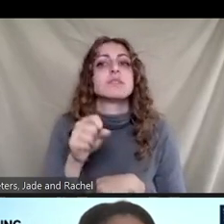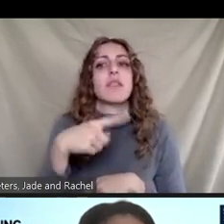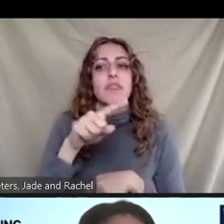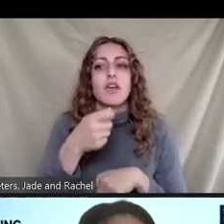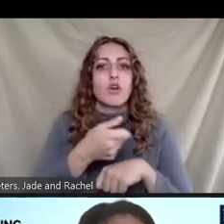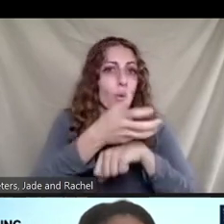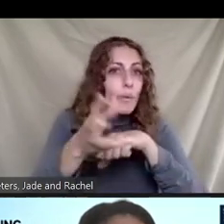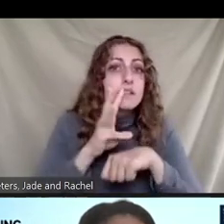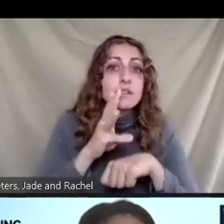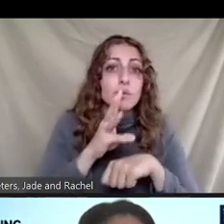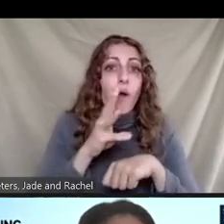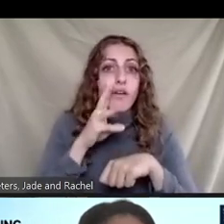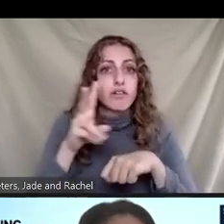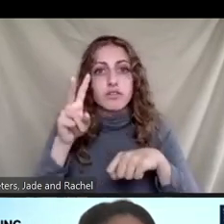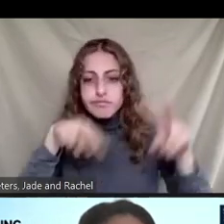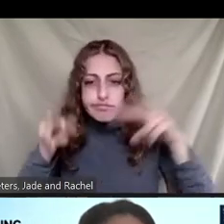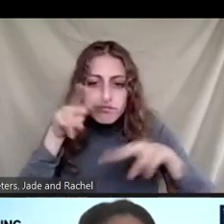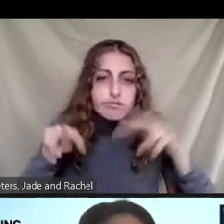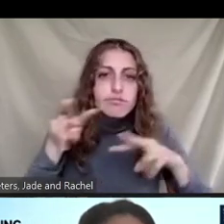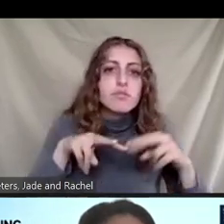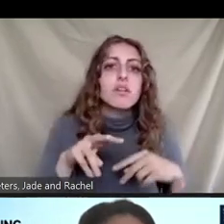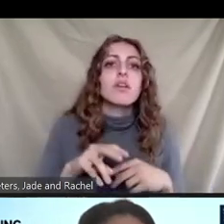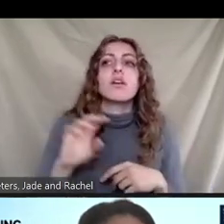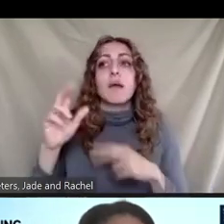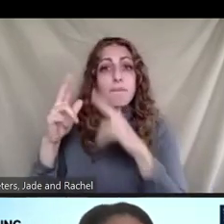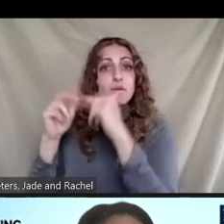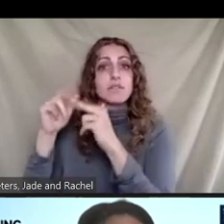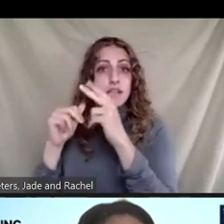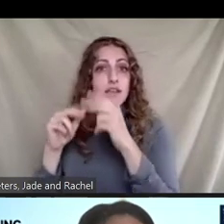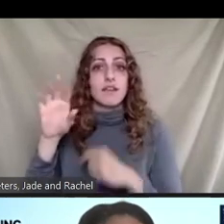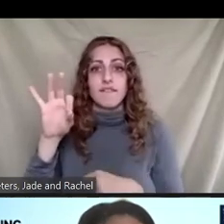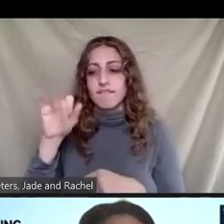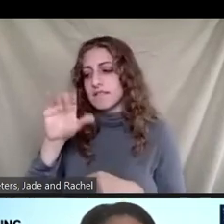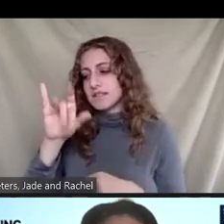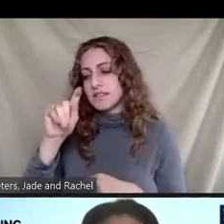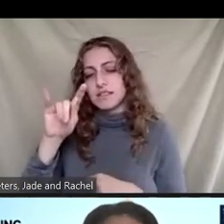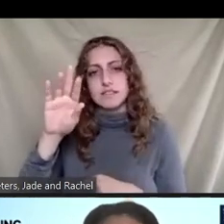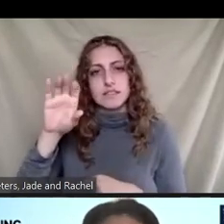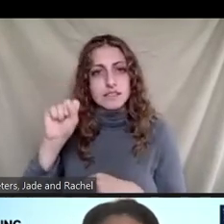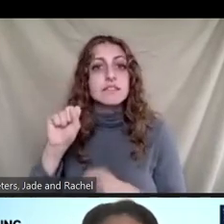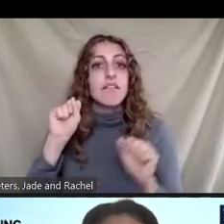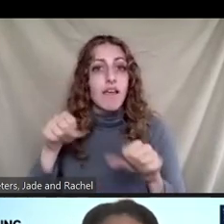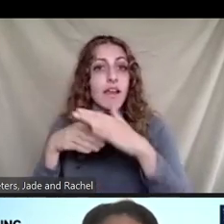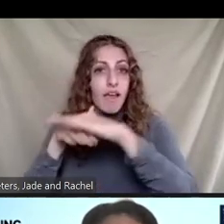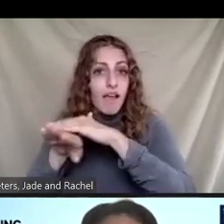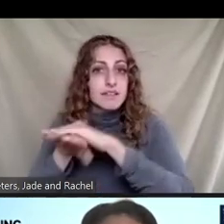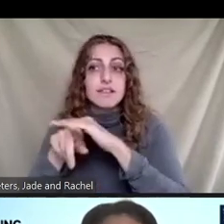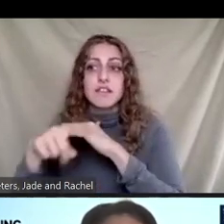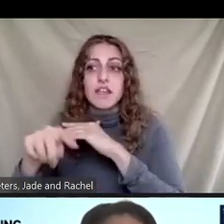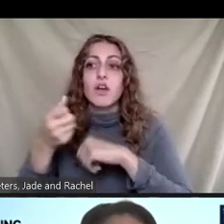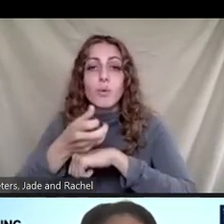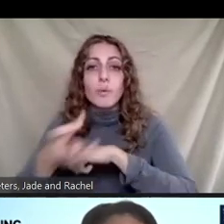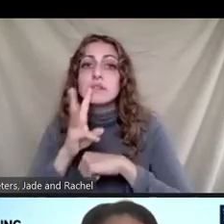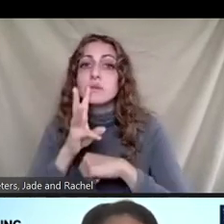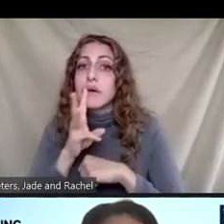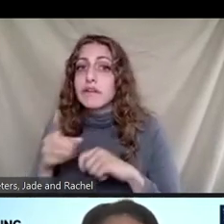can tap into building facilities. These can, um, access the wastewater from that building and be able to